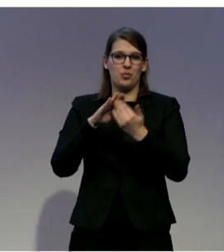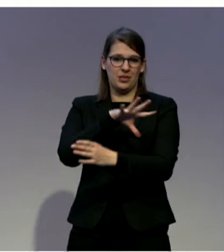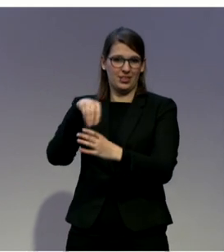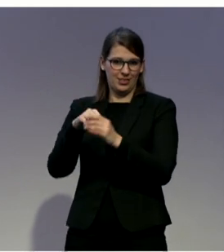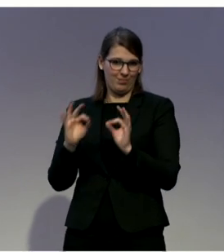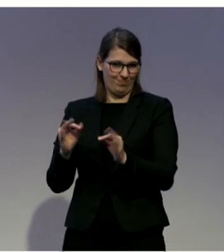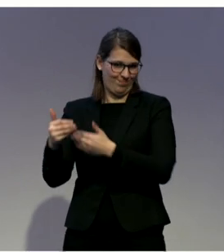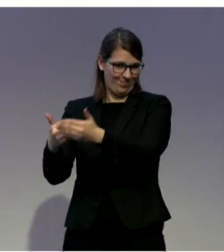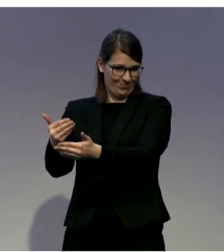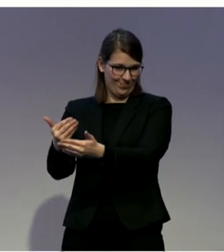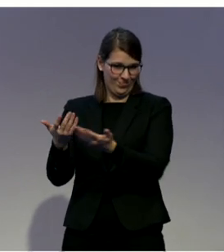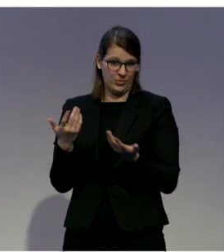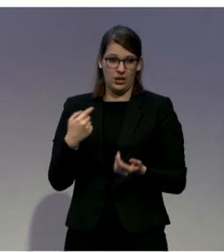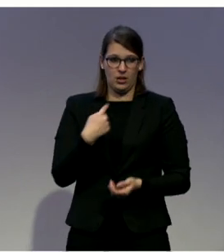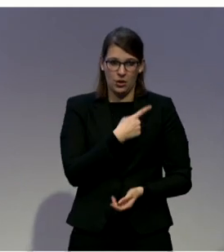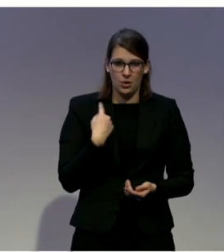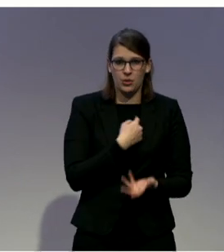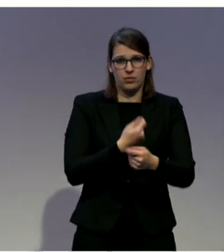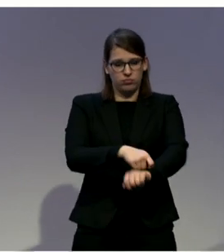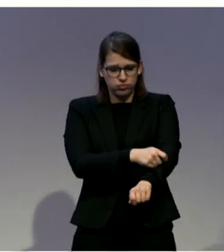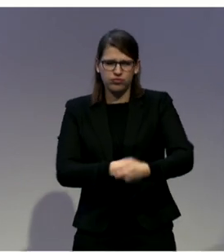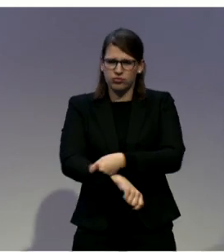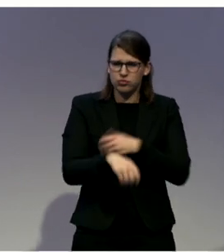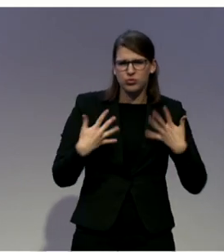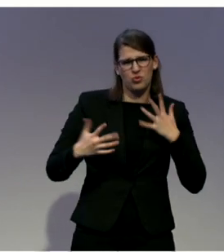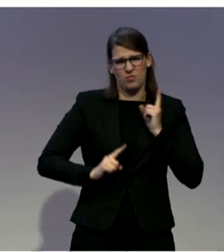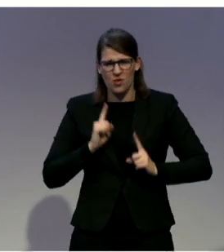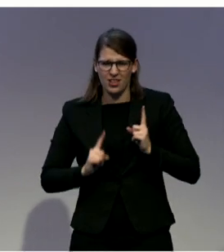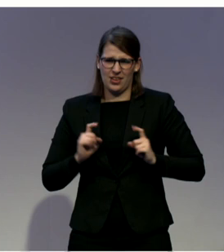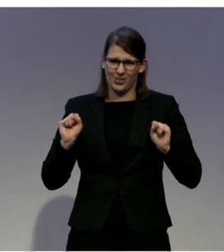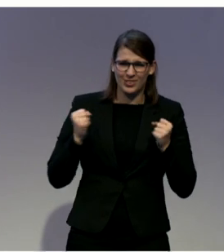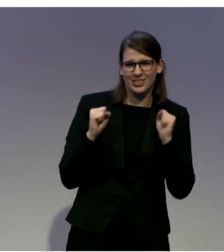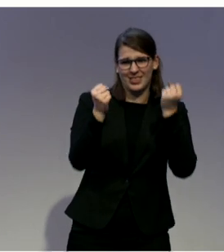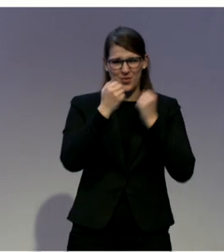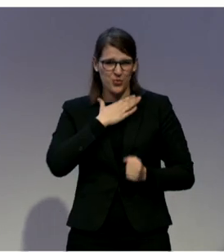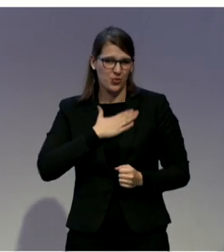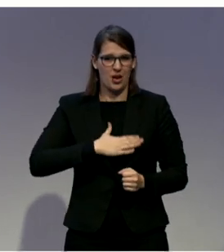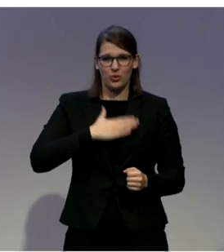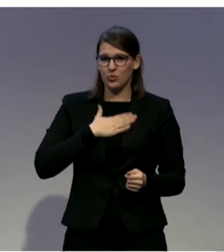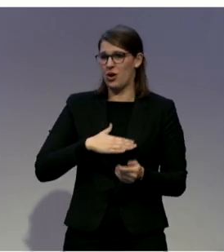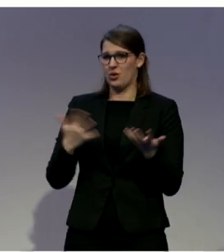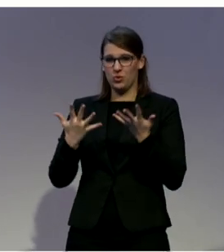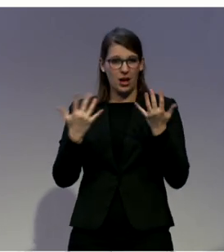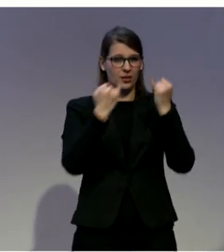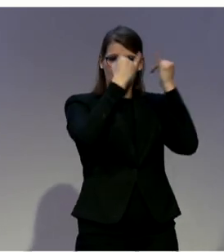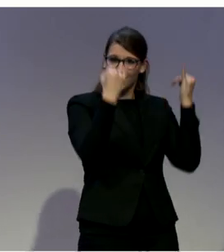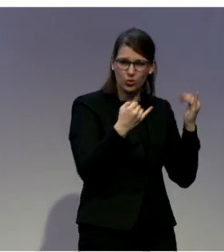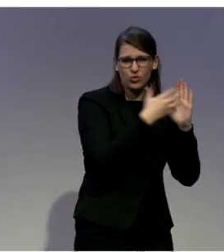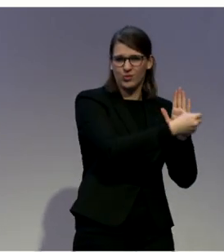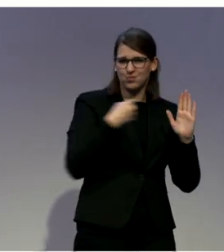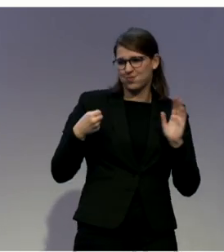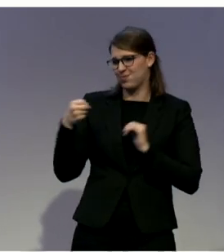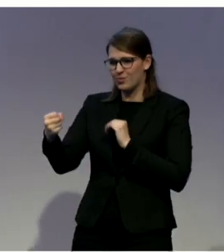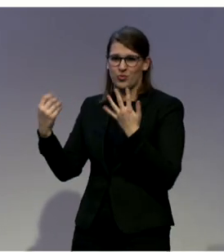So, what is next? People moved from the institution to the community. So, they